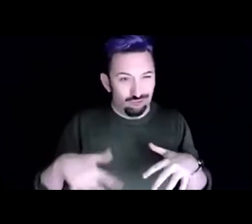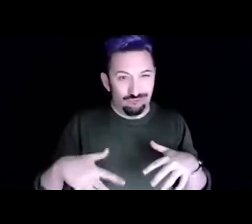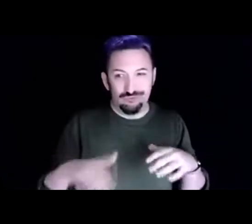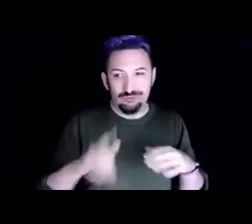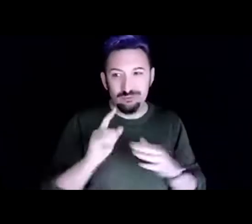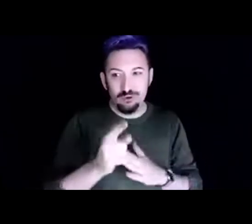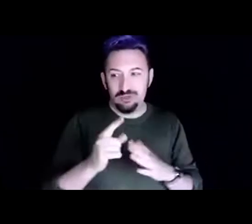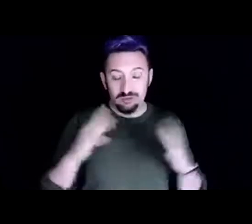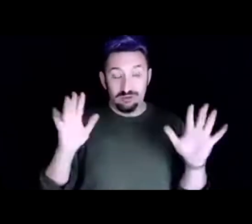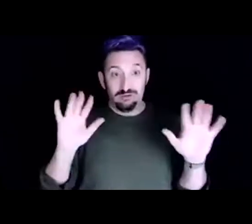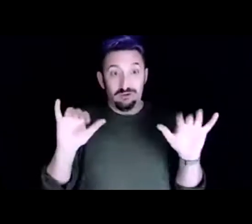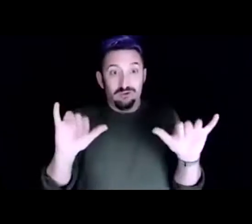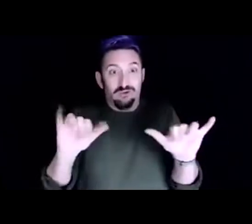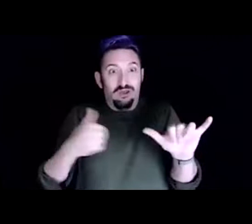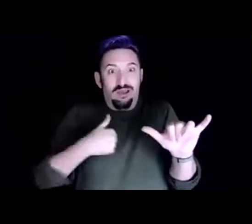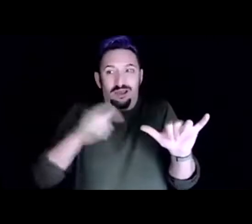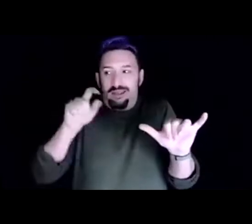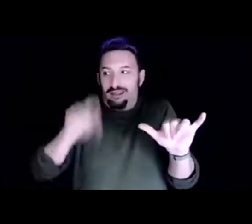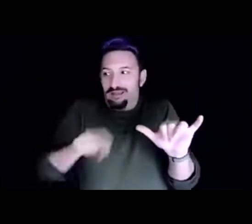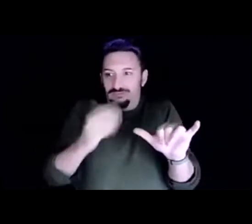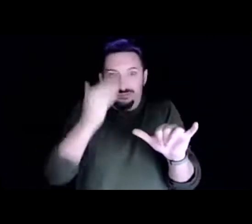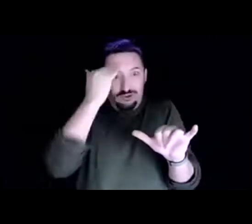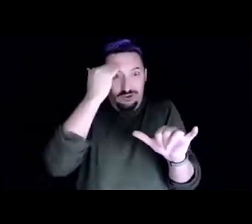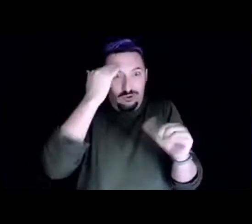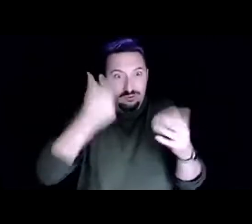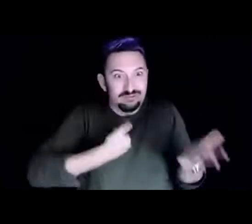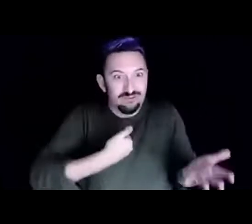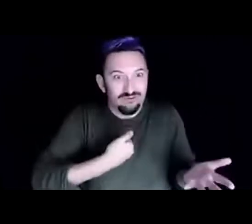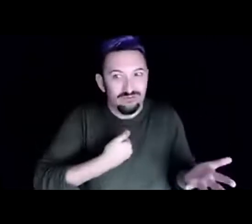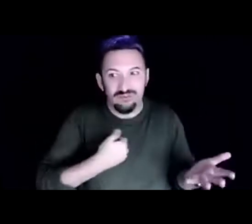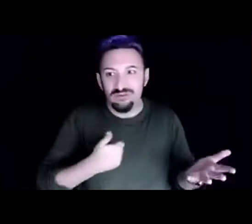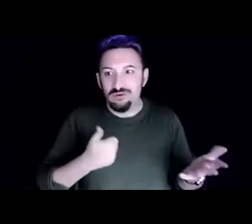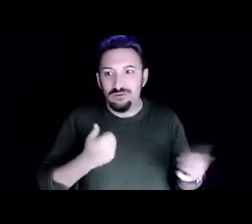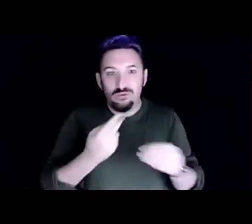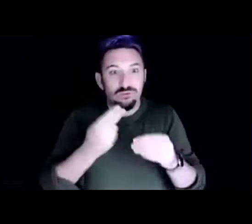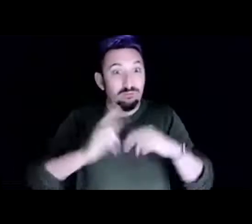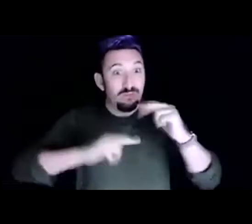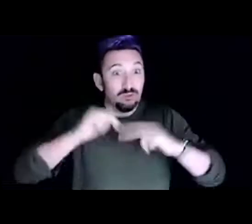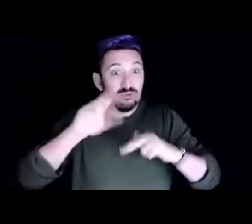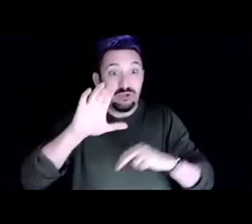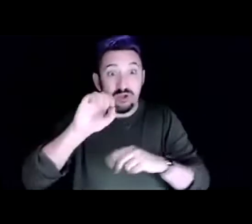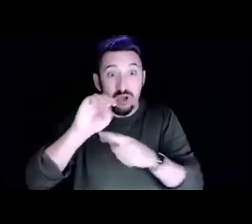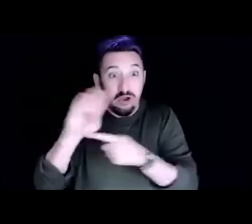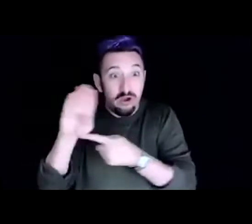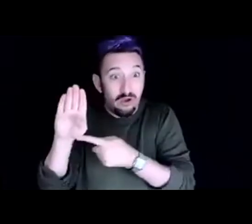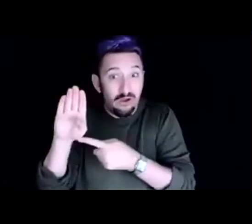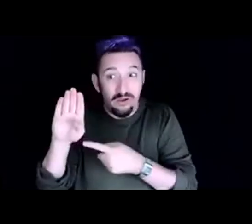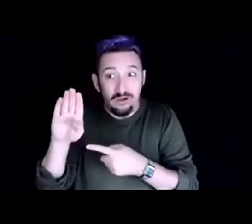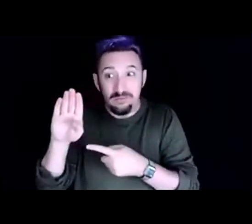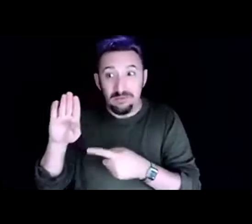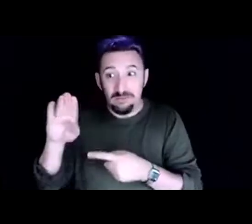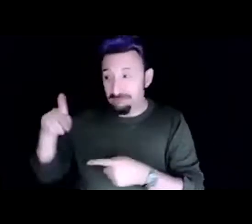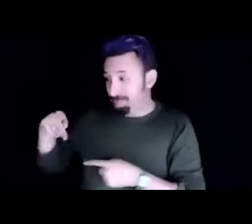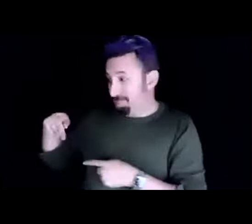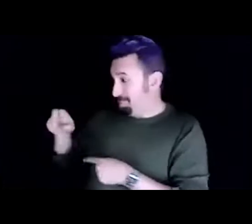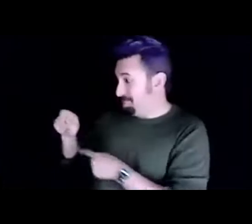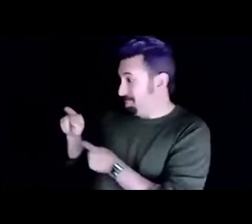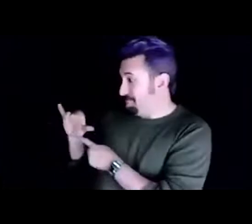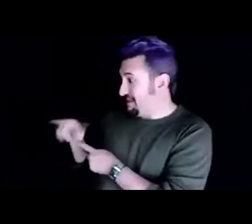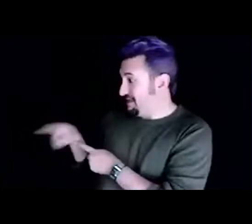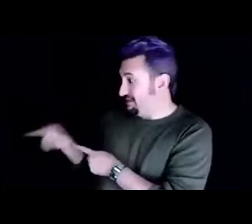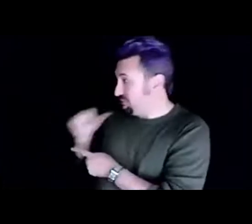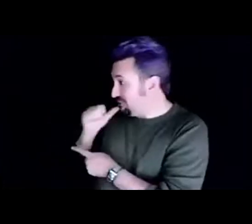we're going to build with Cobb and I don't have a penny there to hold my hand and tell me if I'm doing it right or wrong.